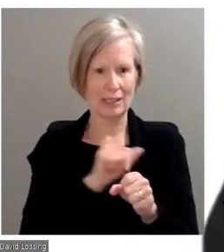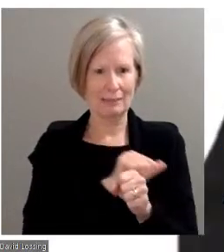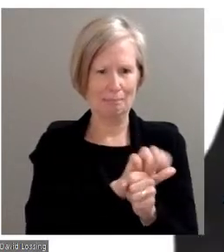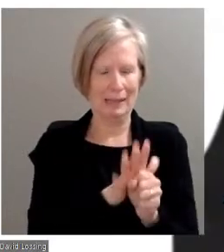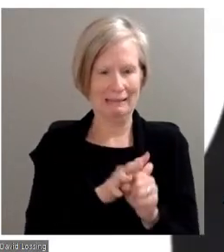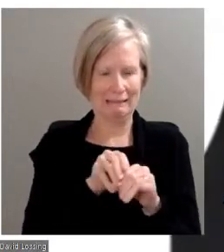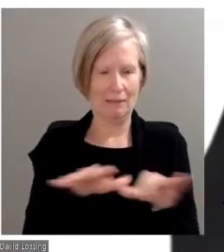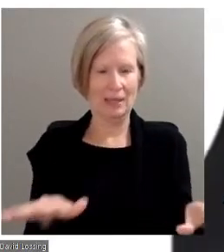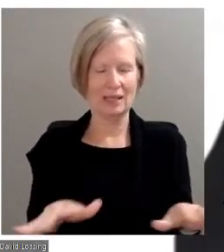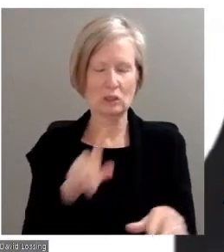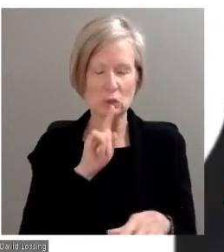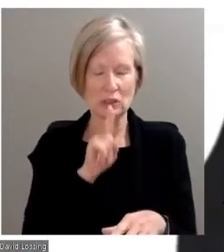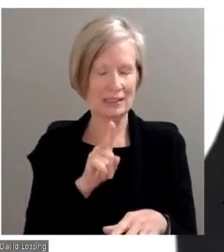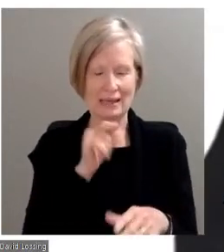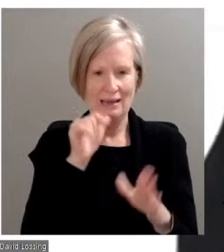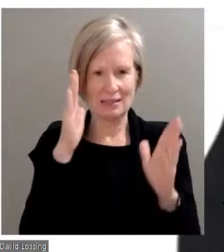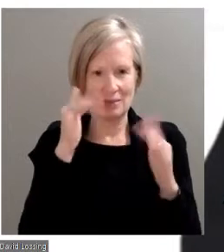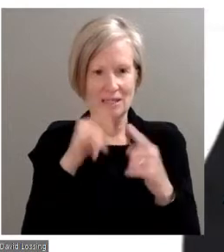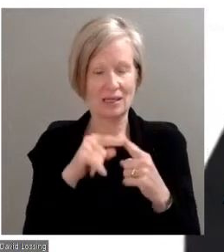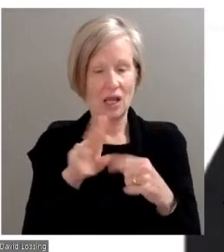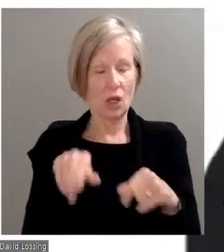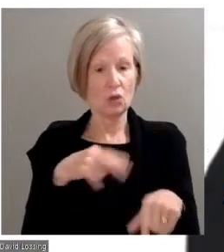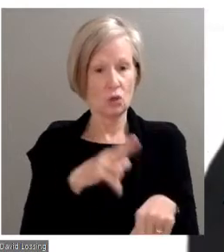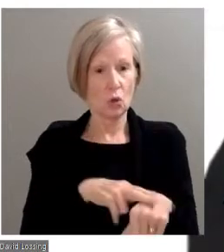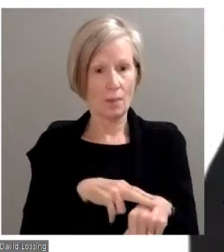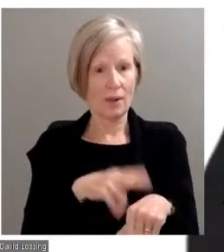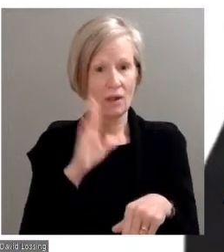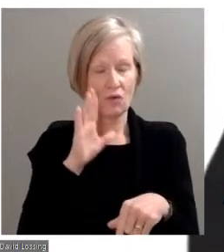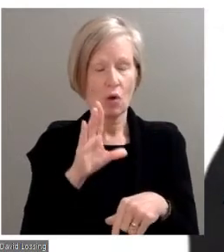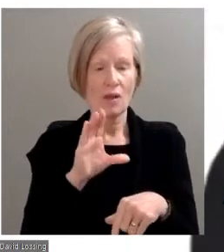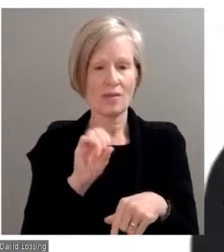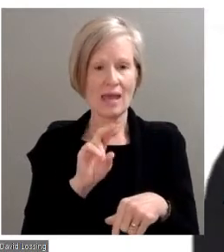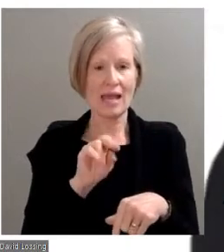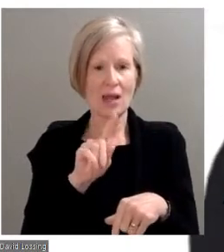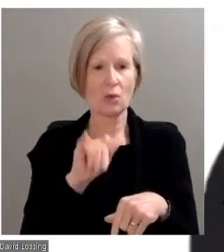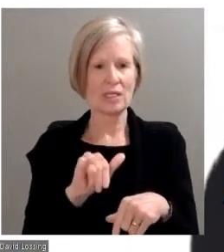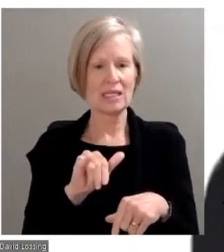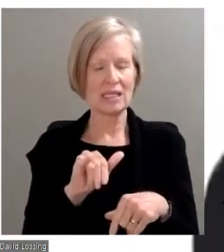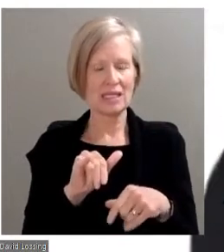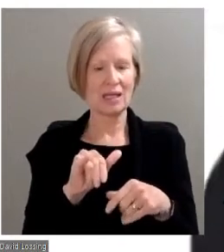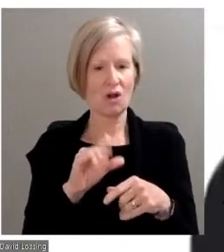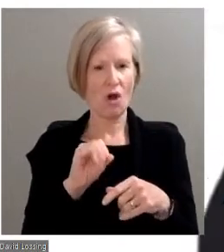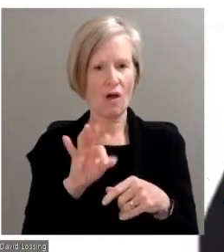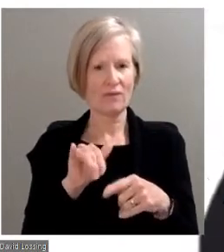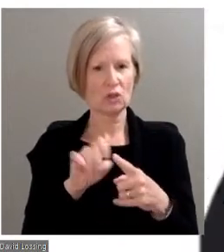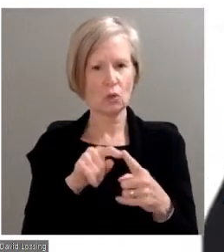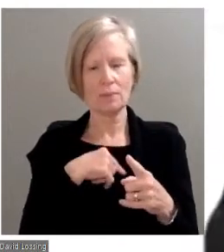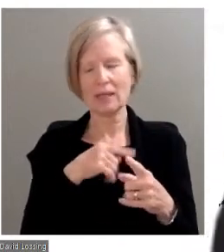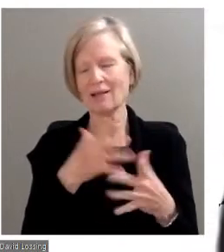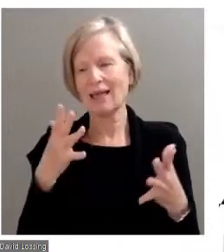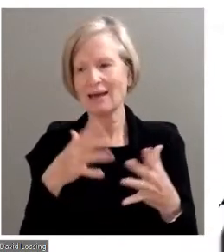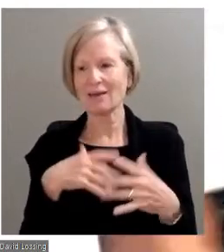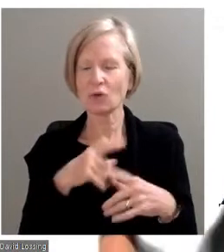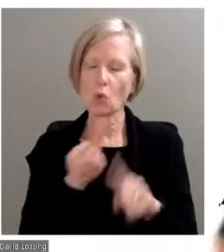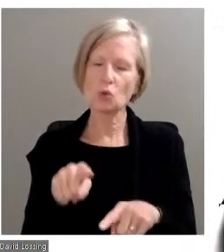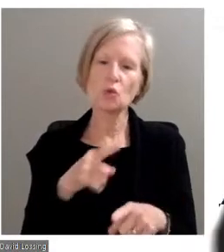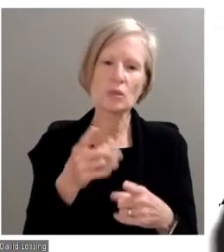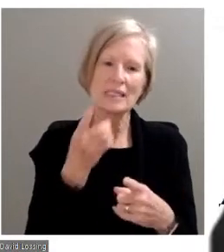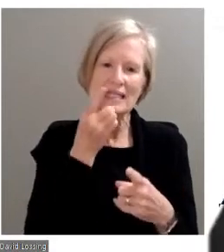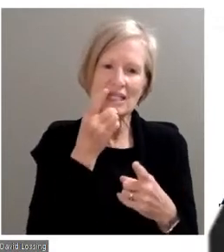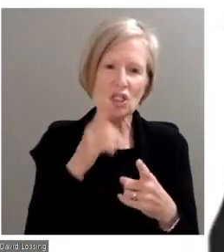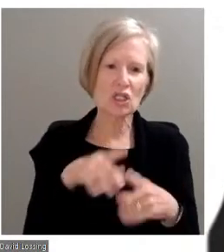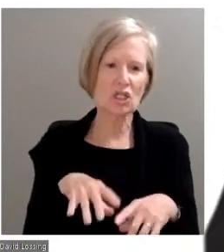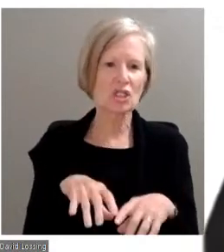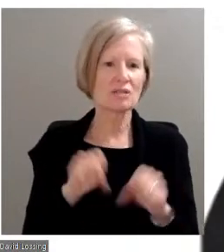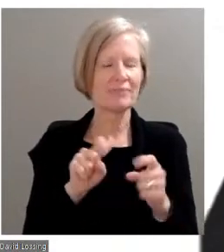Normally, in a normal election cycle like this for a county white office, you would be doing a whole bunch of chicken dinners at every nonprofit